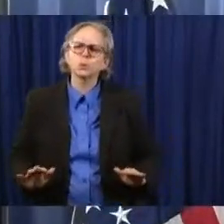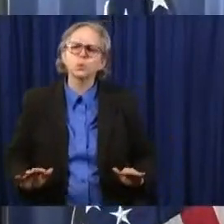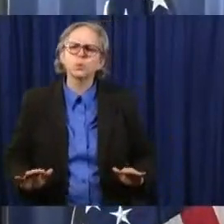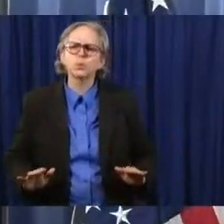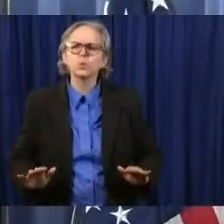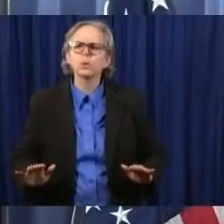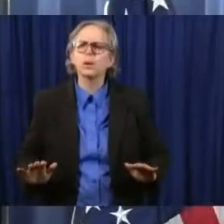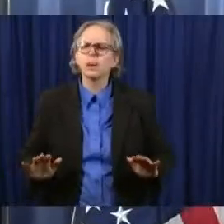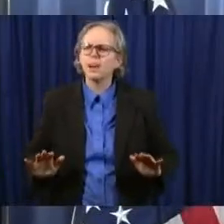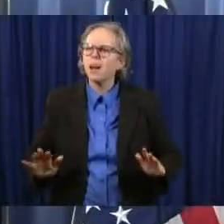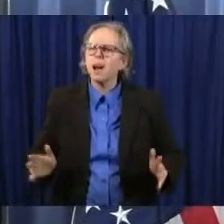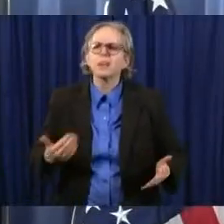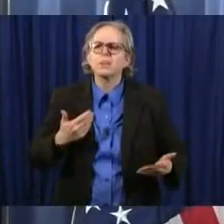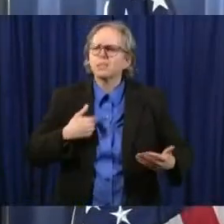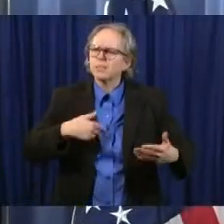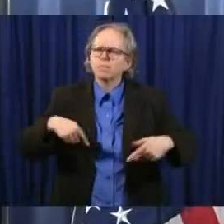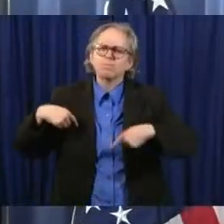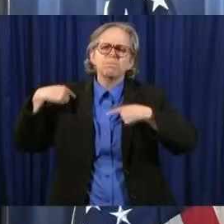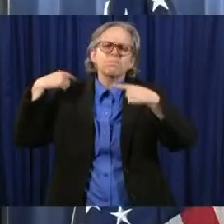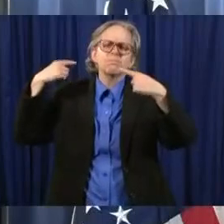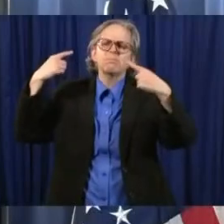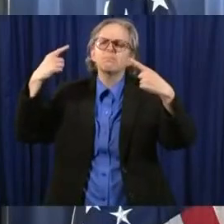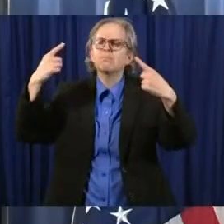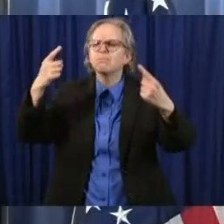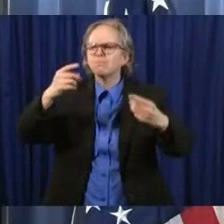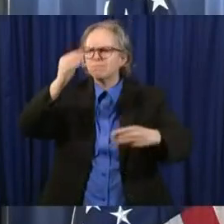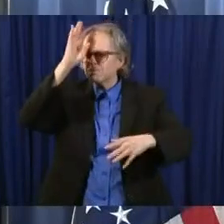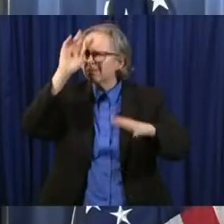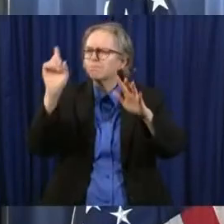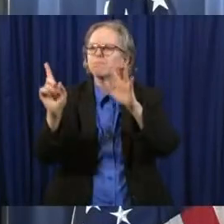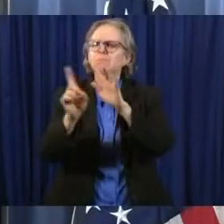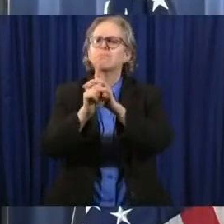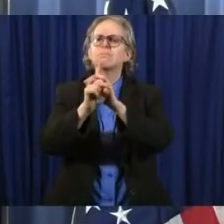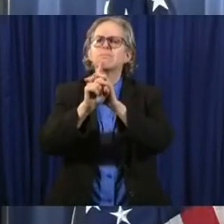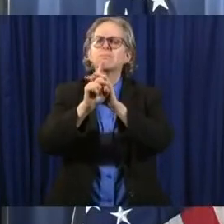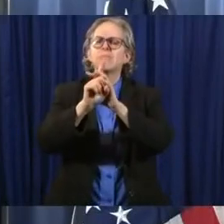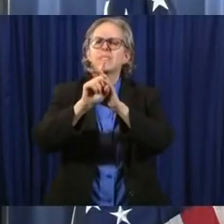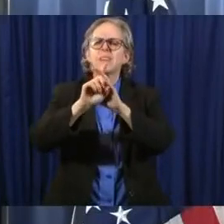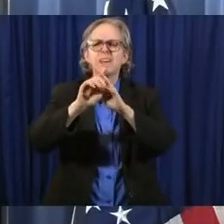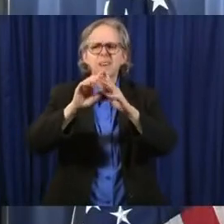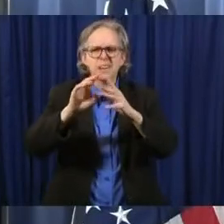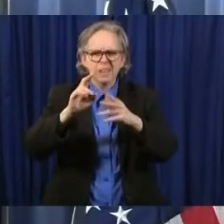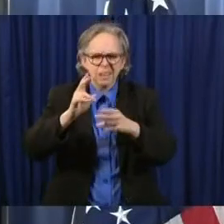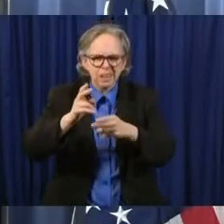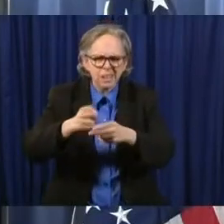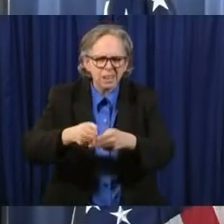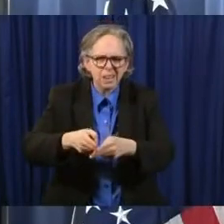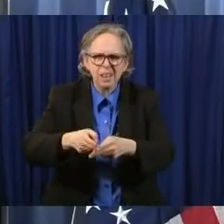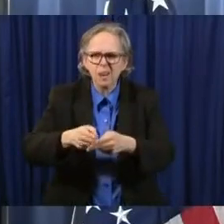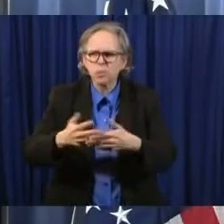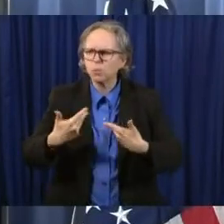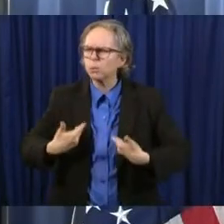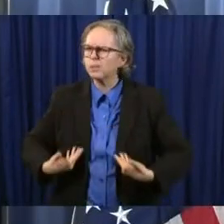we have called it out we have said it loud what now